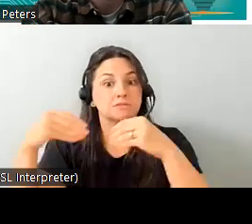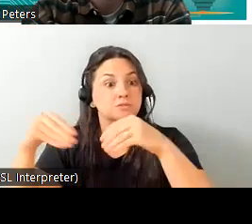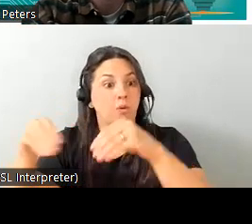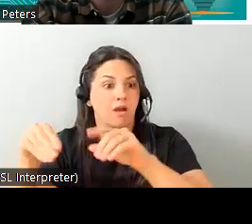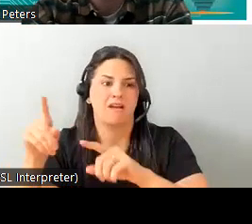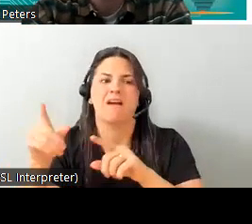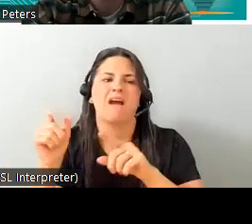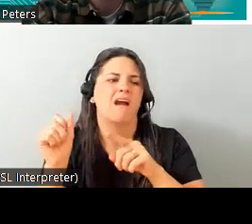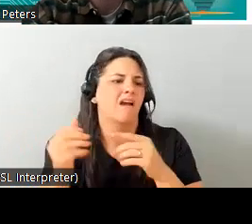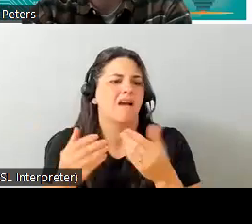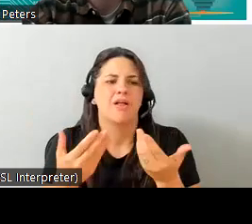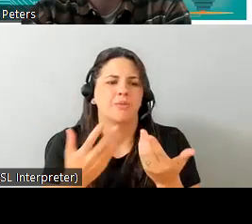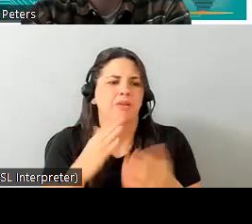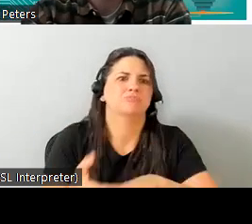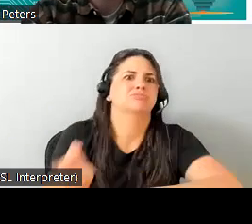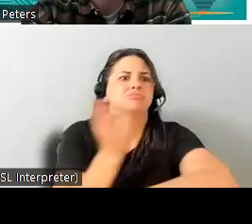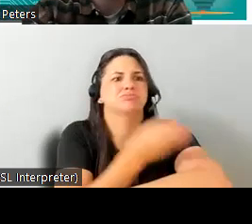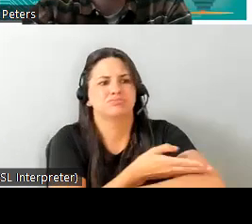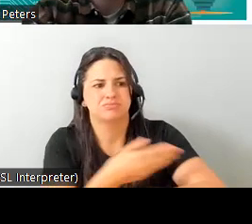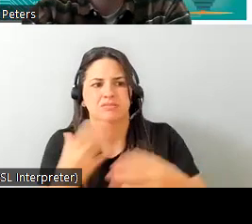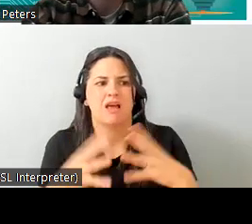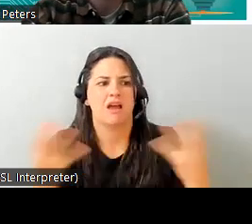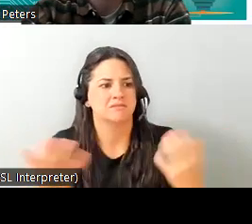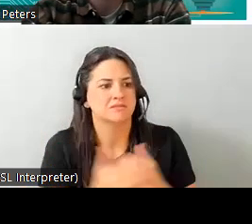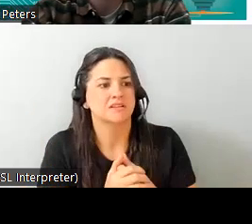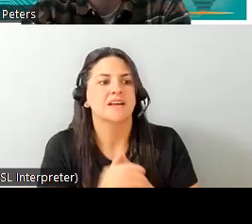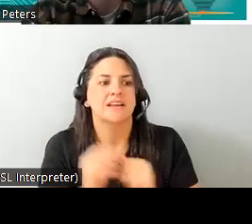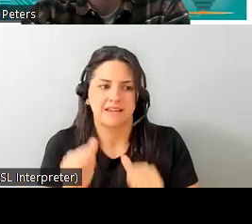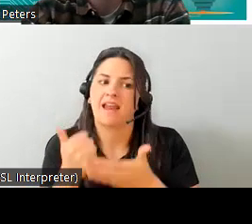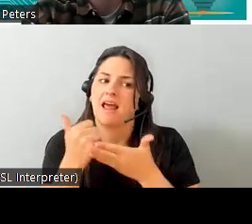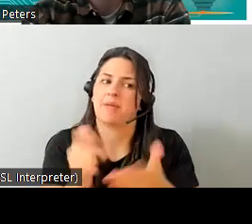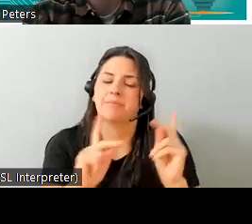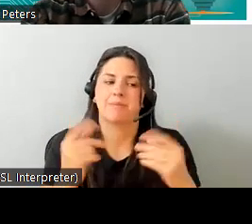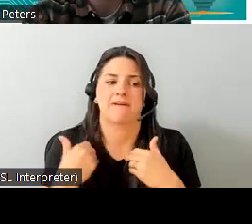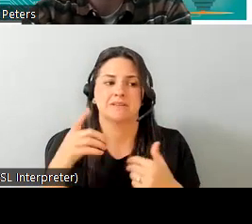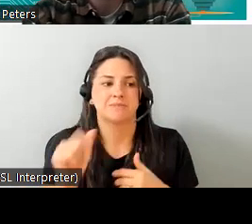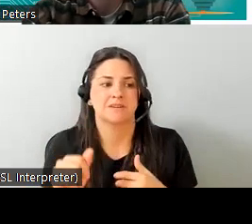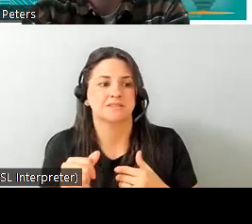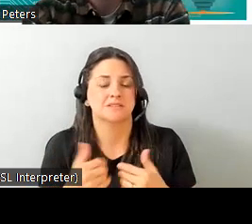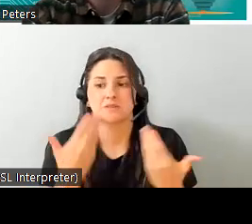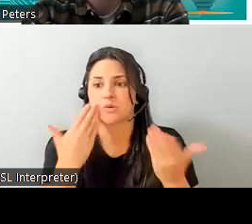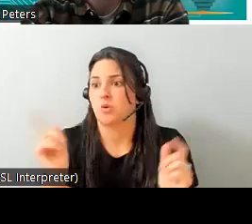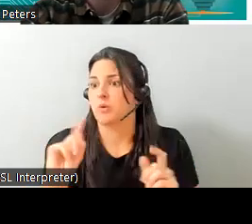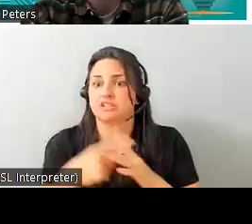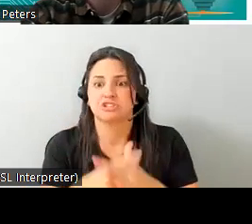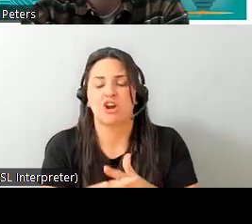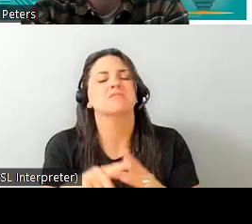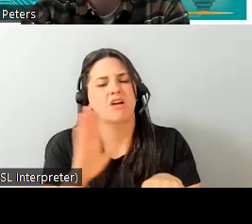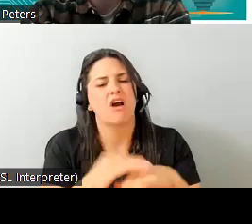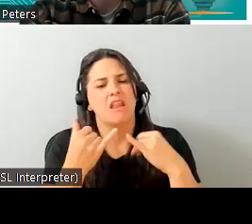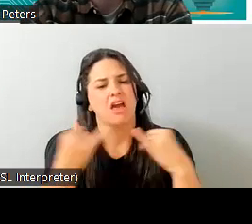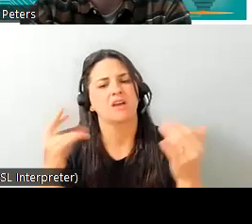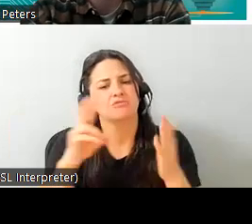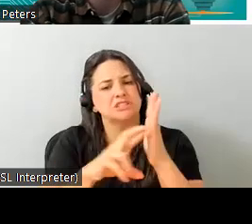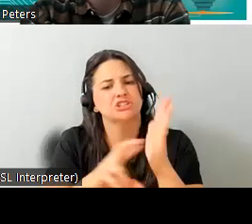to live independently if you're interested but don't know where to start i would suggest doing a bit of online research there's a lot of great sources